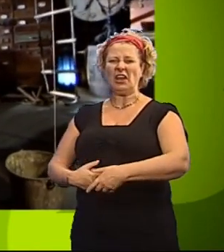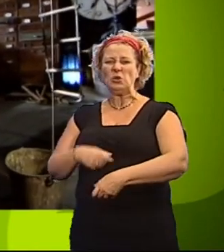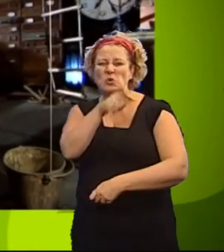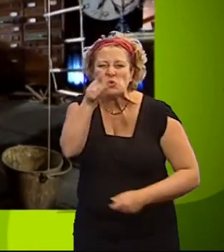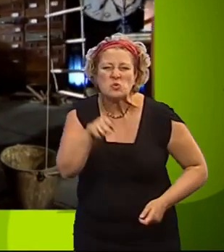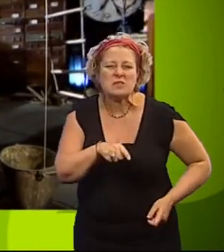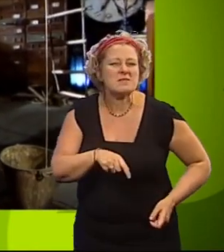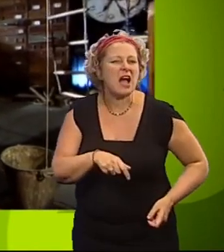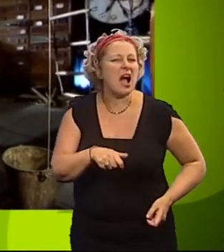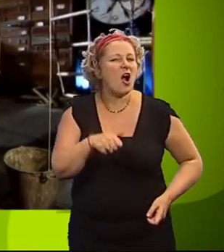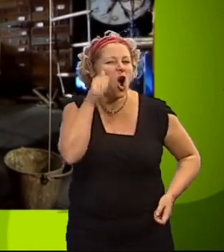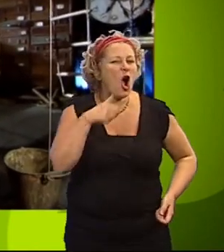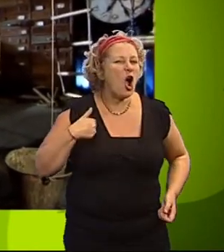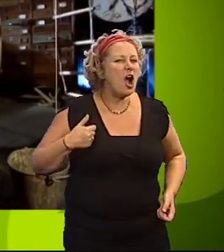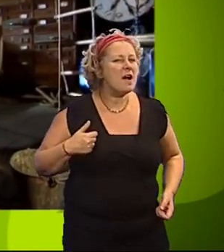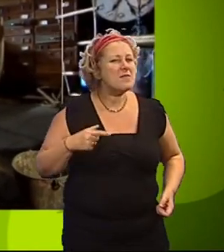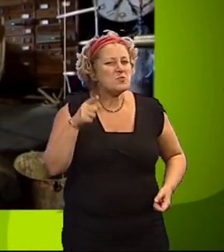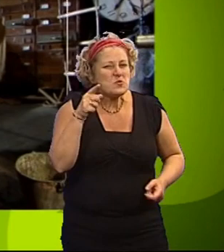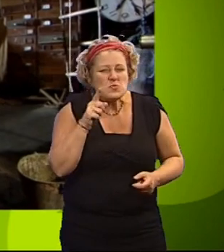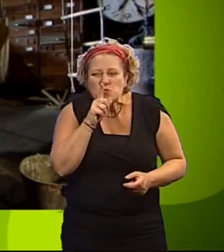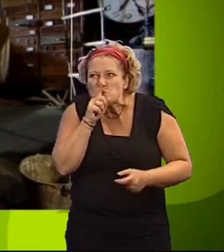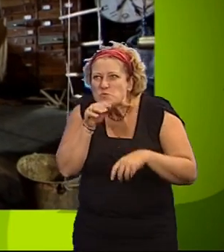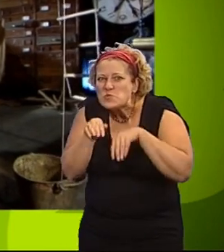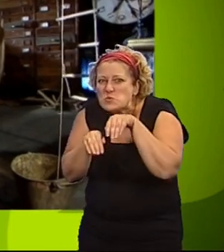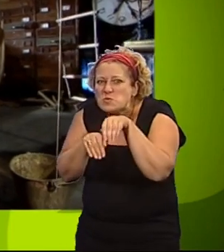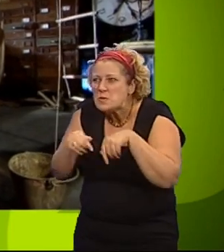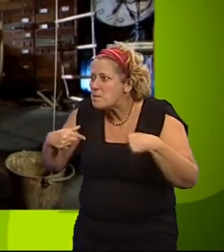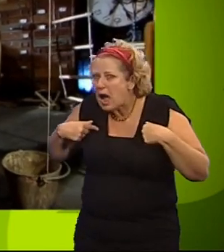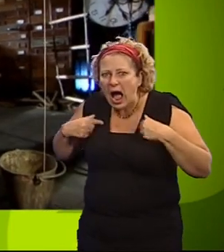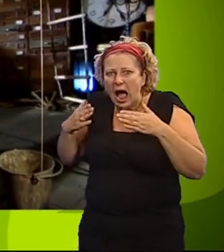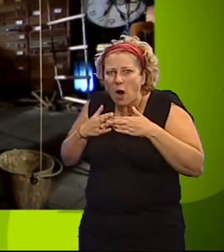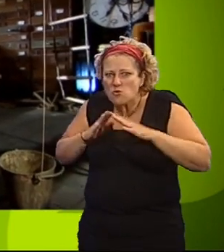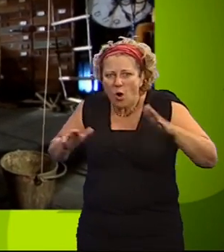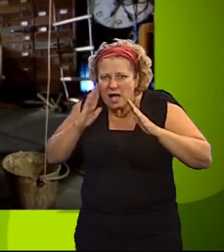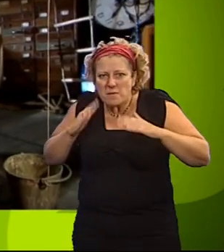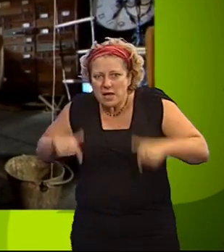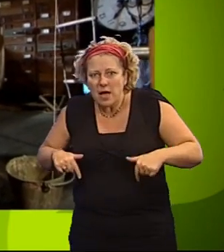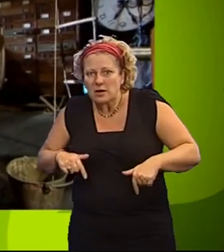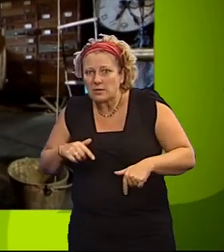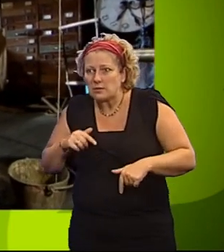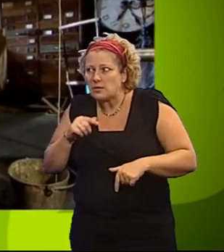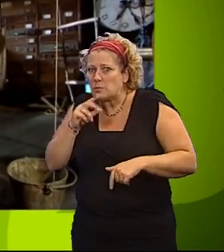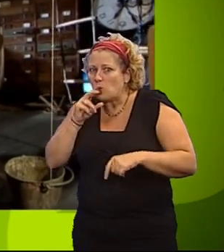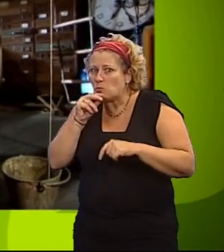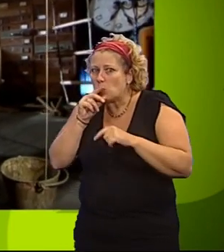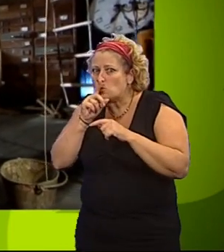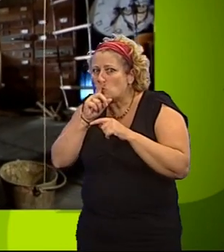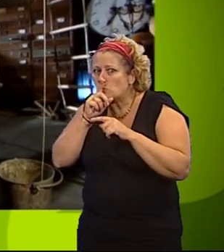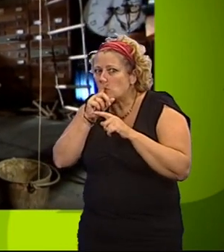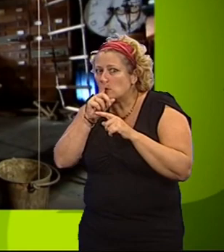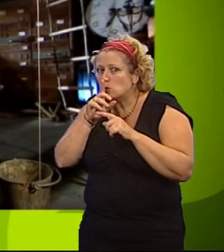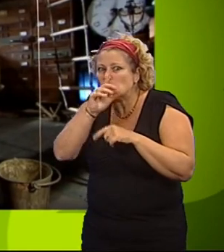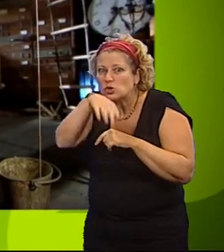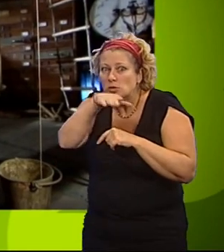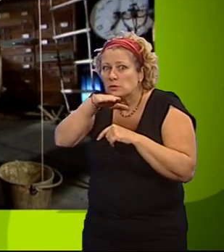You lots, I knew it. Sneaking around my inhabitable. Well, keep your voice box, whisper us. You'll scare them